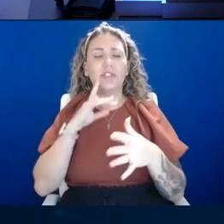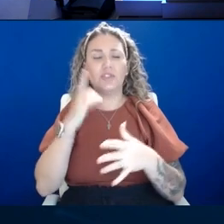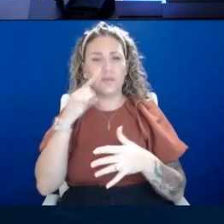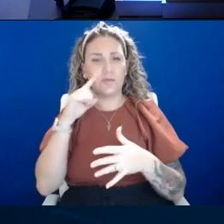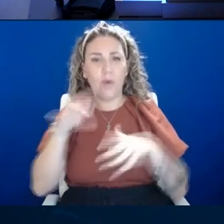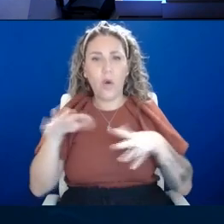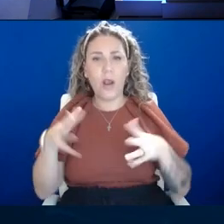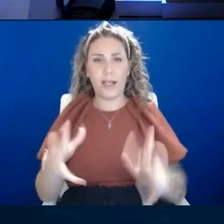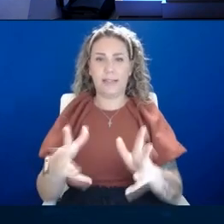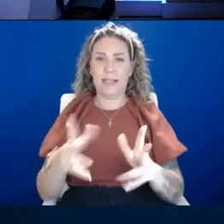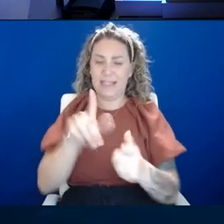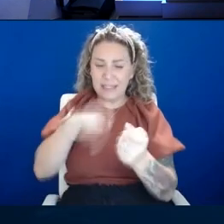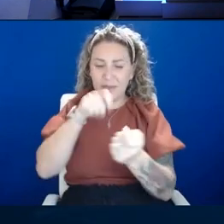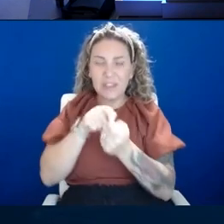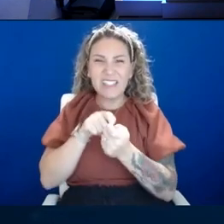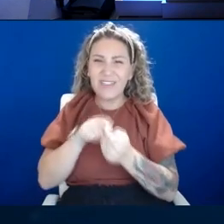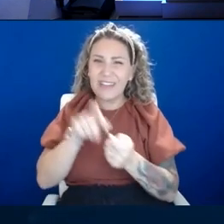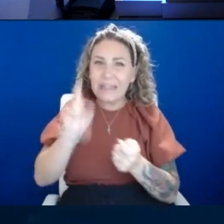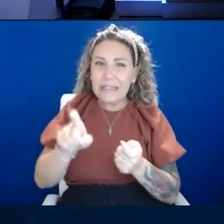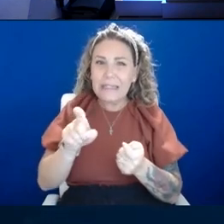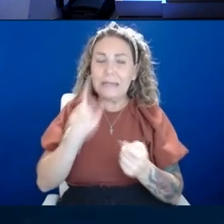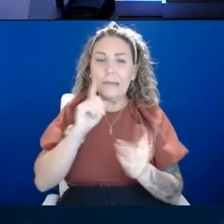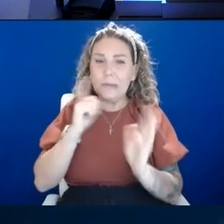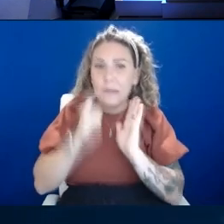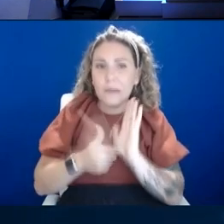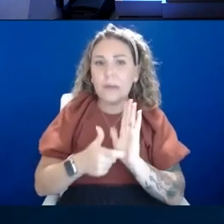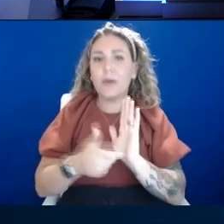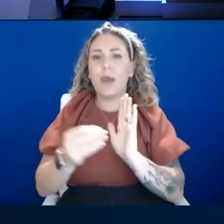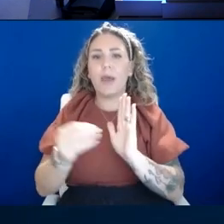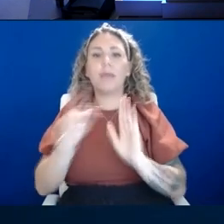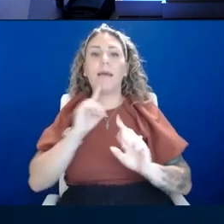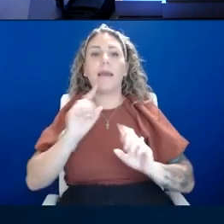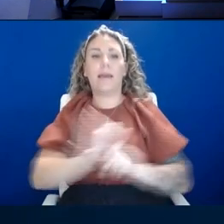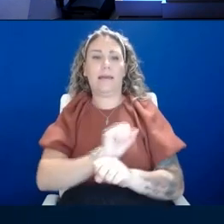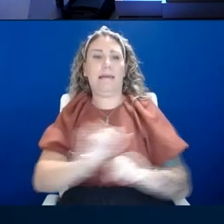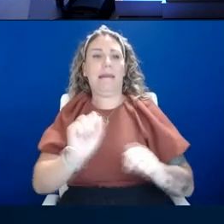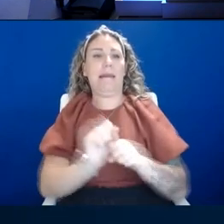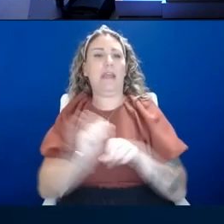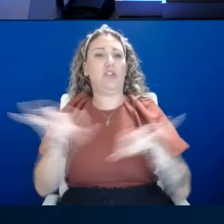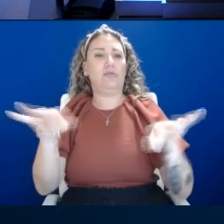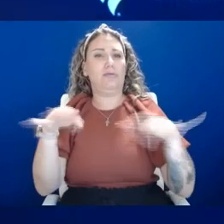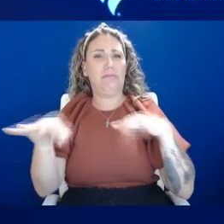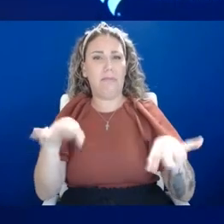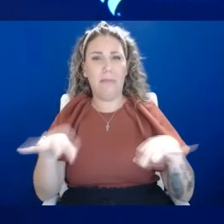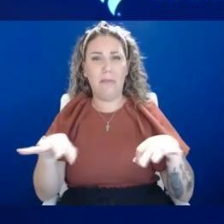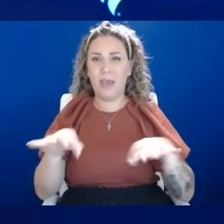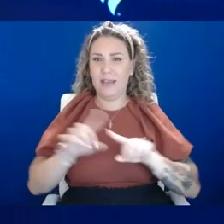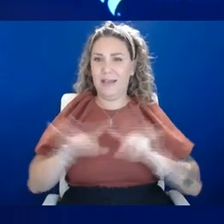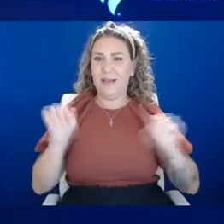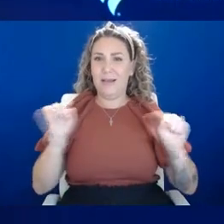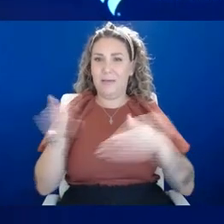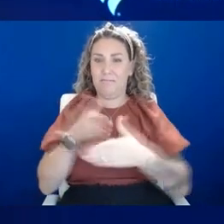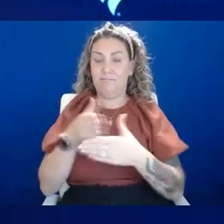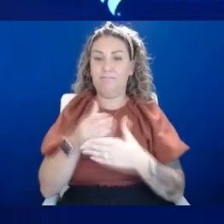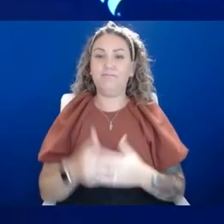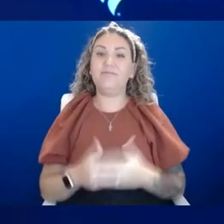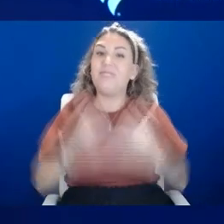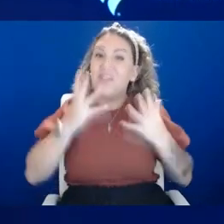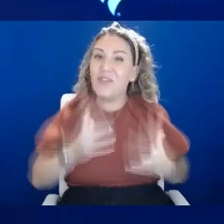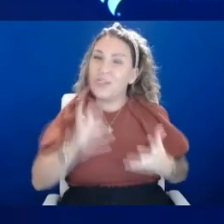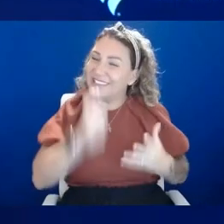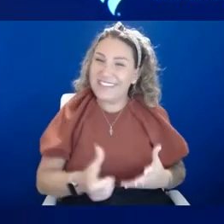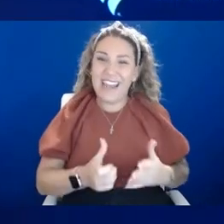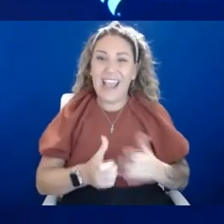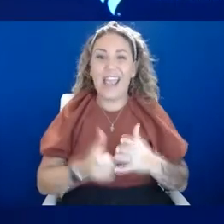specifically looking for? And is there an actual definition that might distinguish it from all the other types of things? Yeah. So unfortunately there's not. Anxiety is a